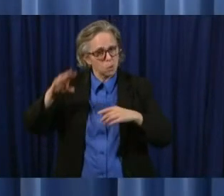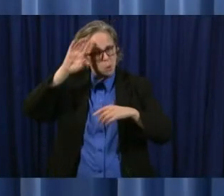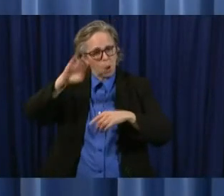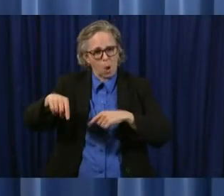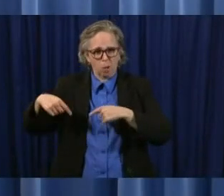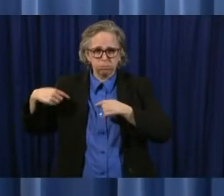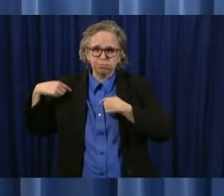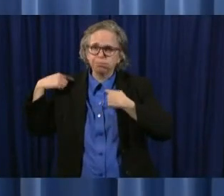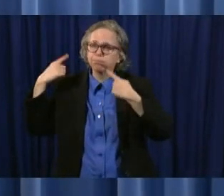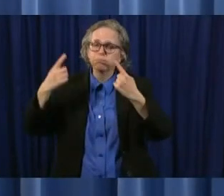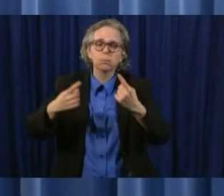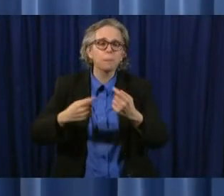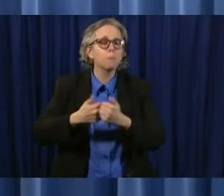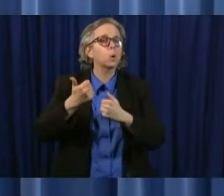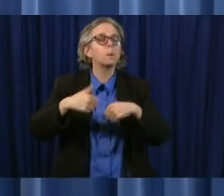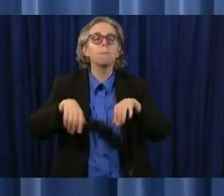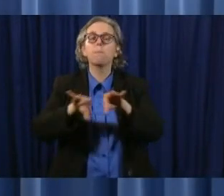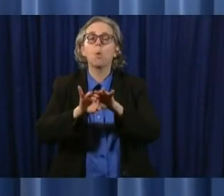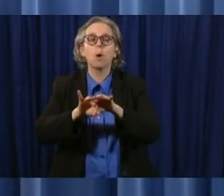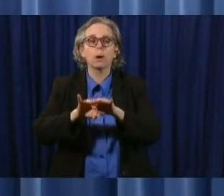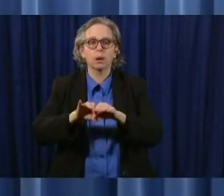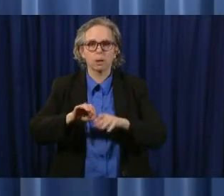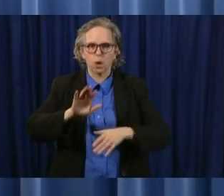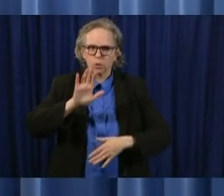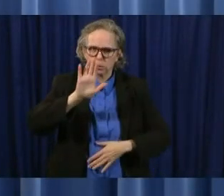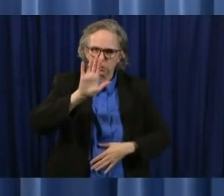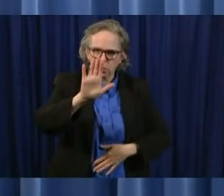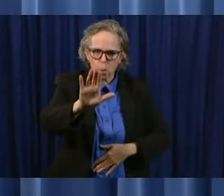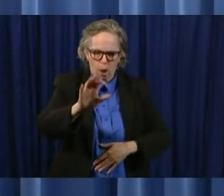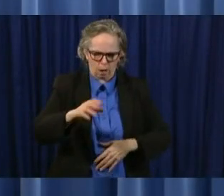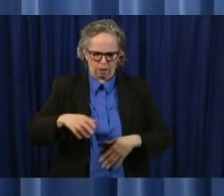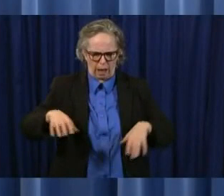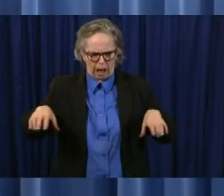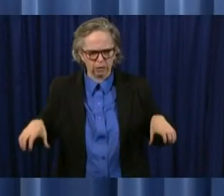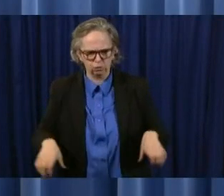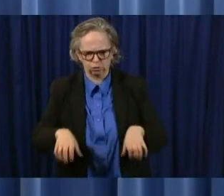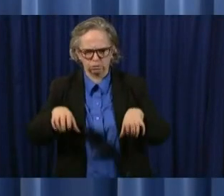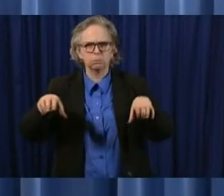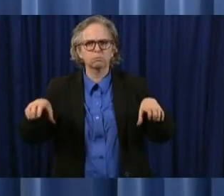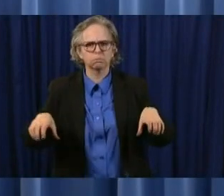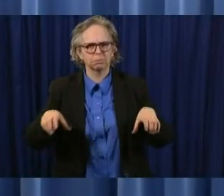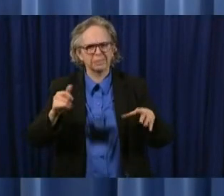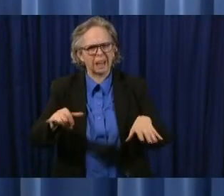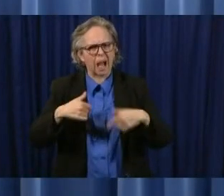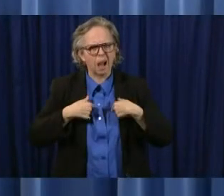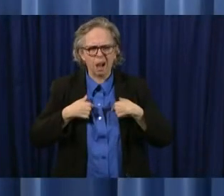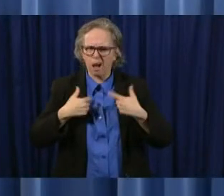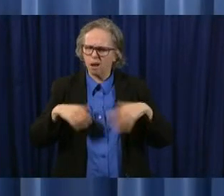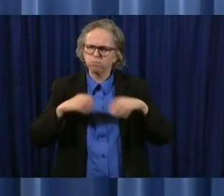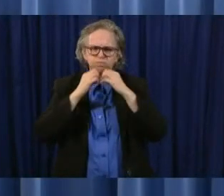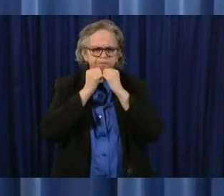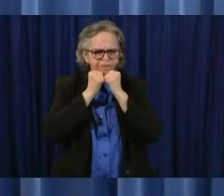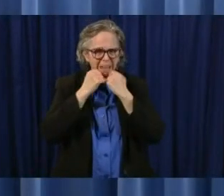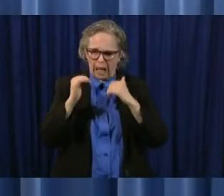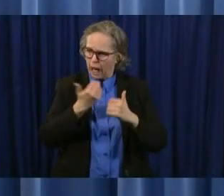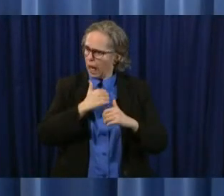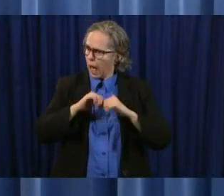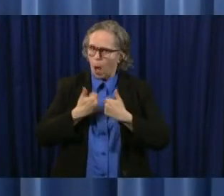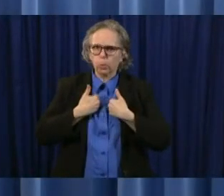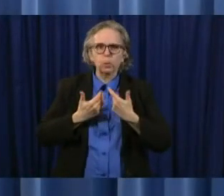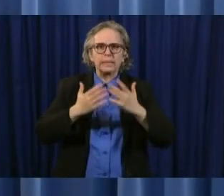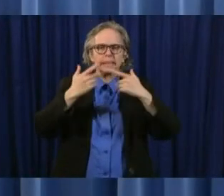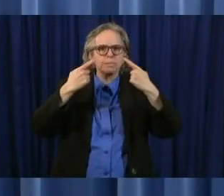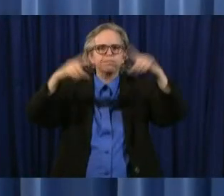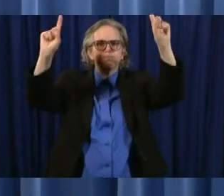that have truly made the difference um it's how we flatten the curve we've accomplished a lot of different